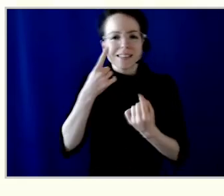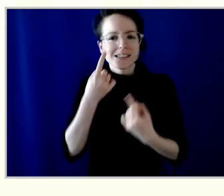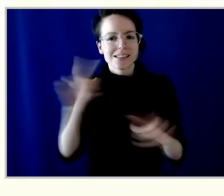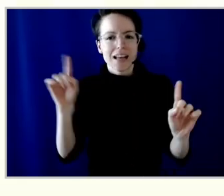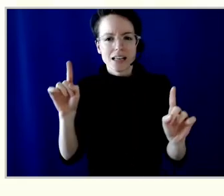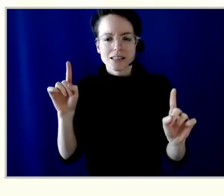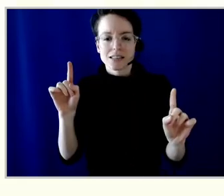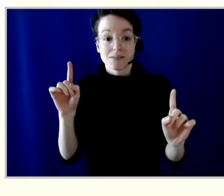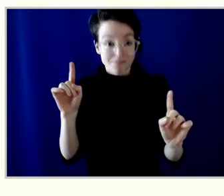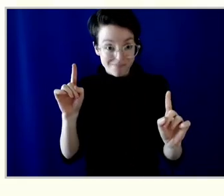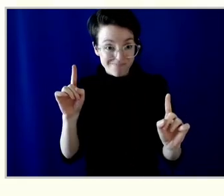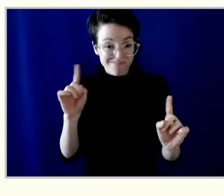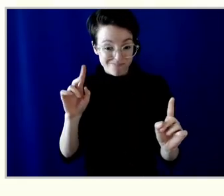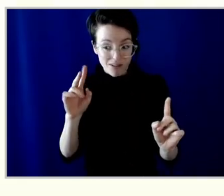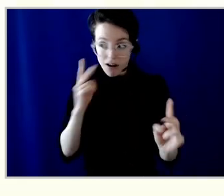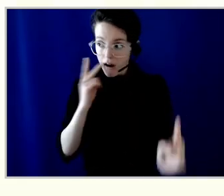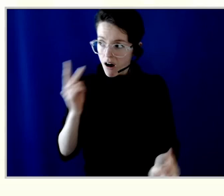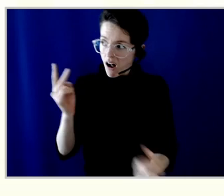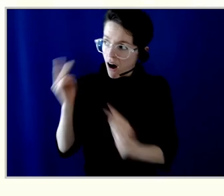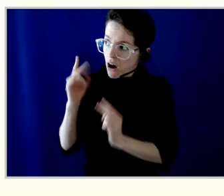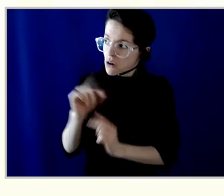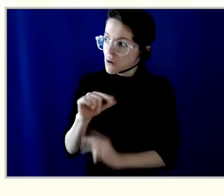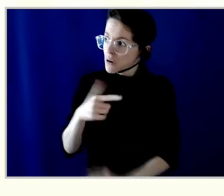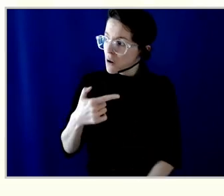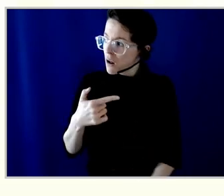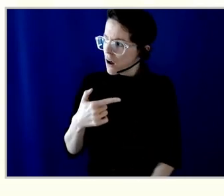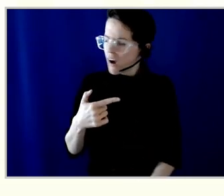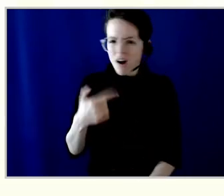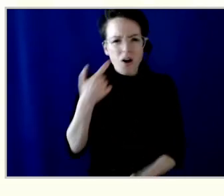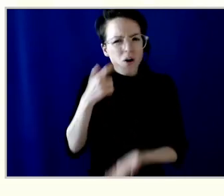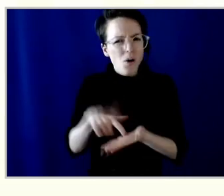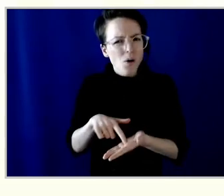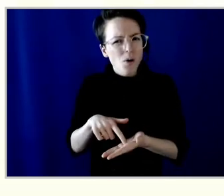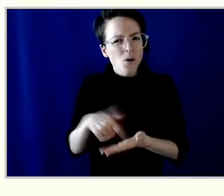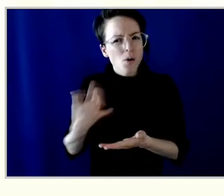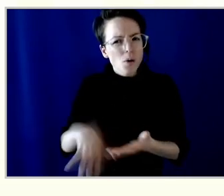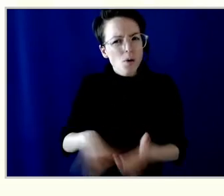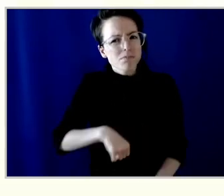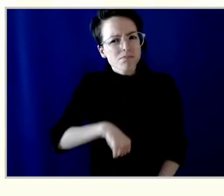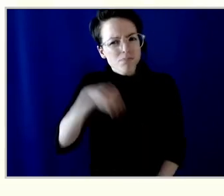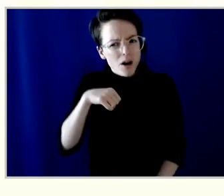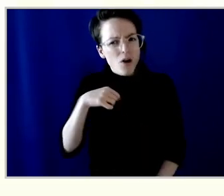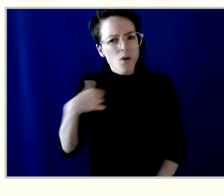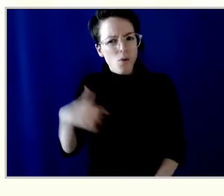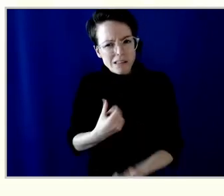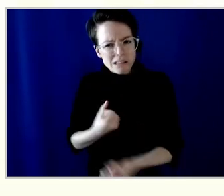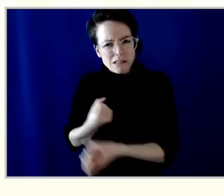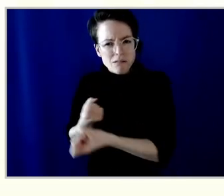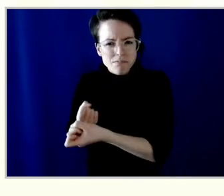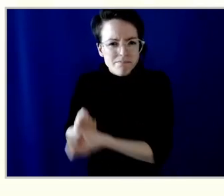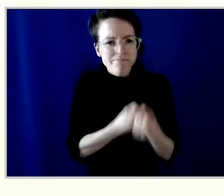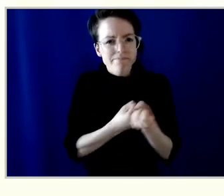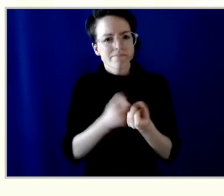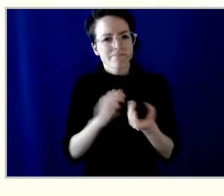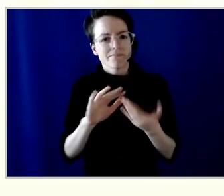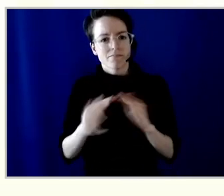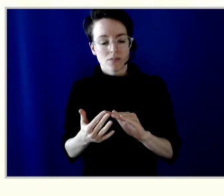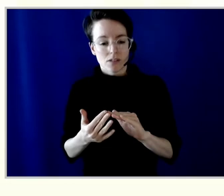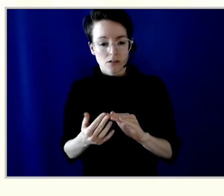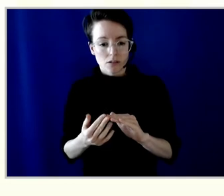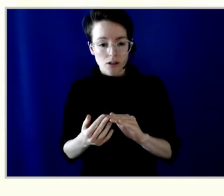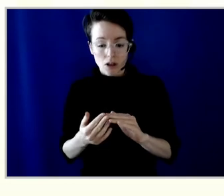members and communities. We didn't turn people away during these difficult times. Instead, we asked,